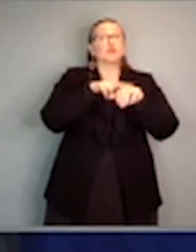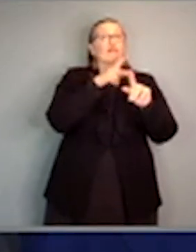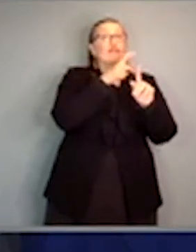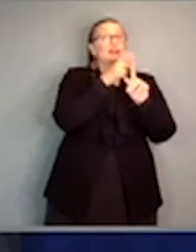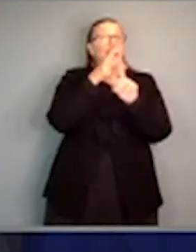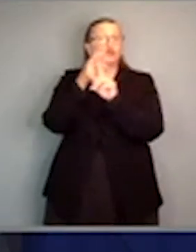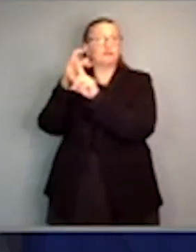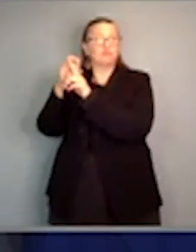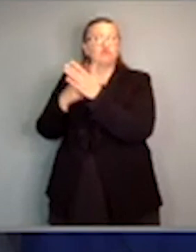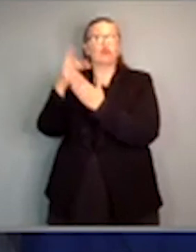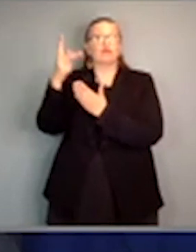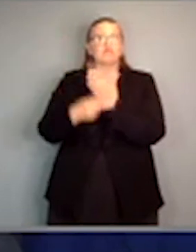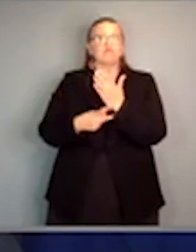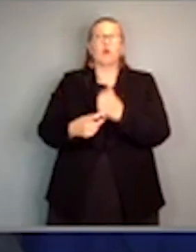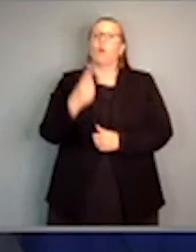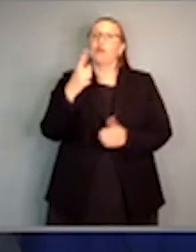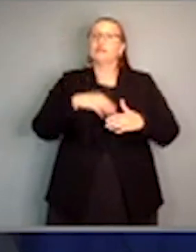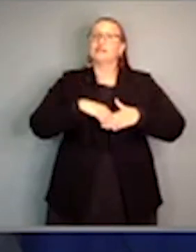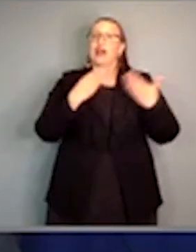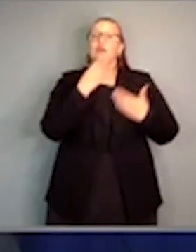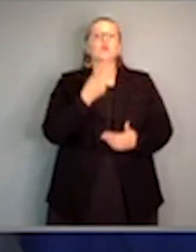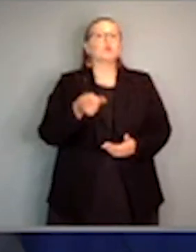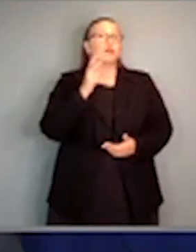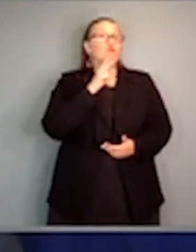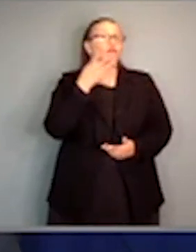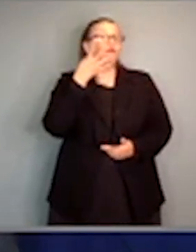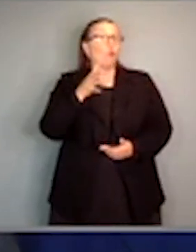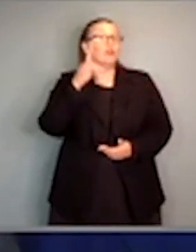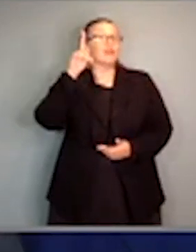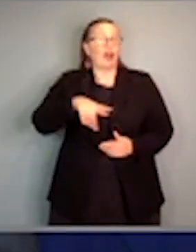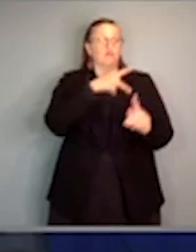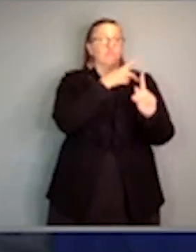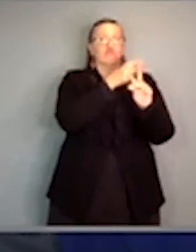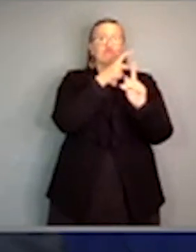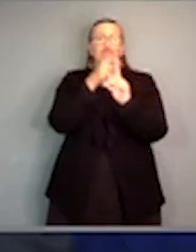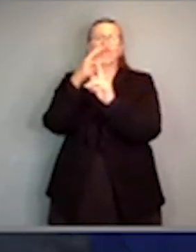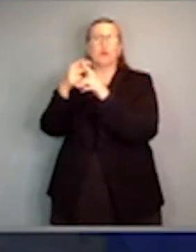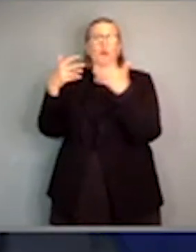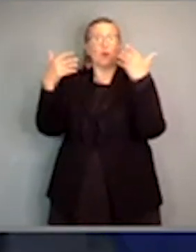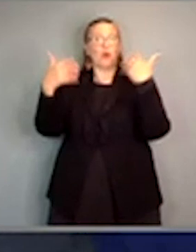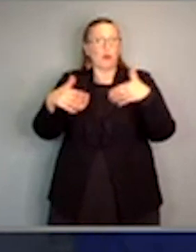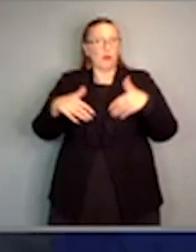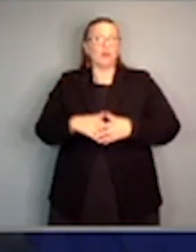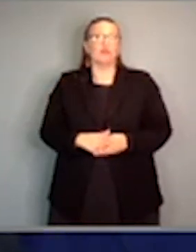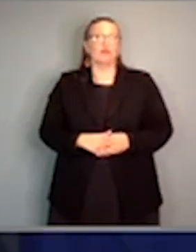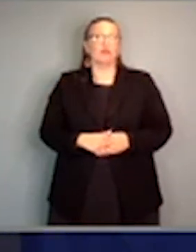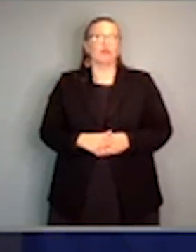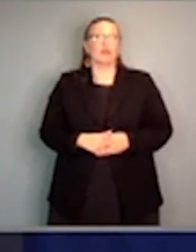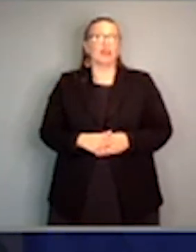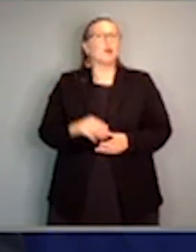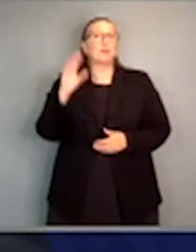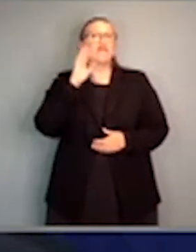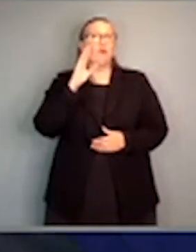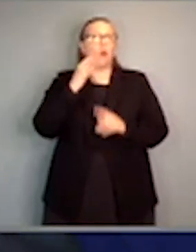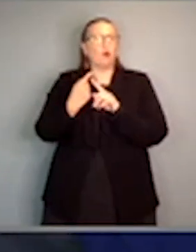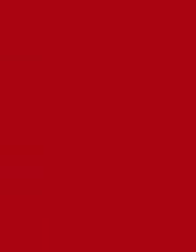vaccines delivered in one day. Now, that per capita matches and in fact, betters the peak of the seven-day average per capita of